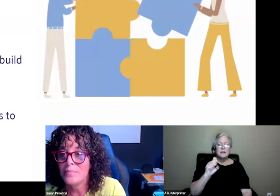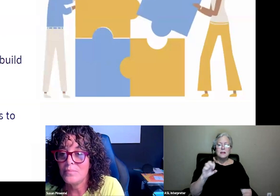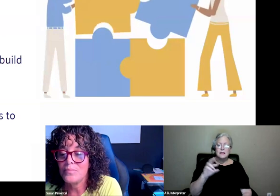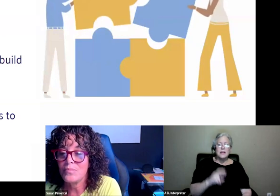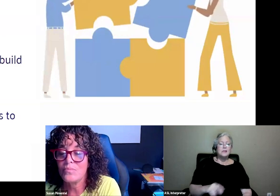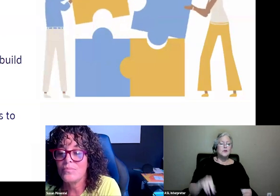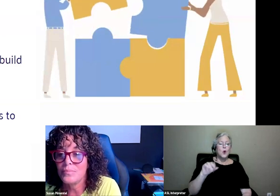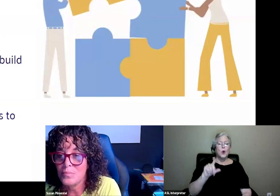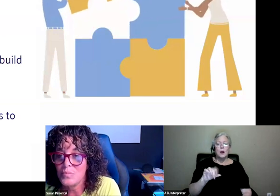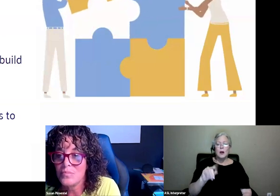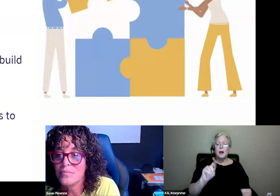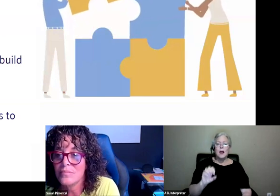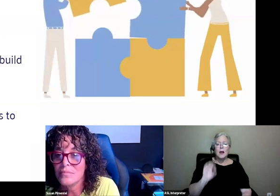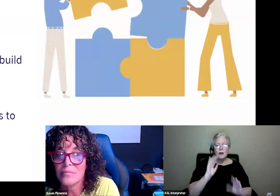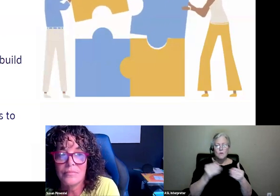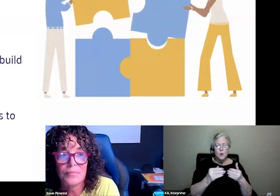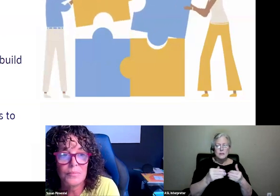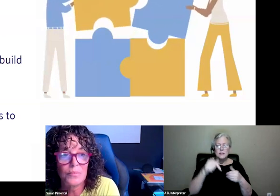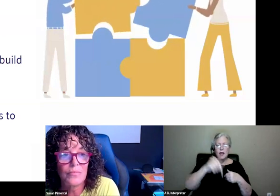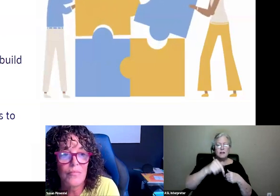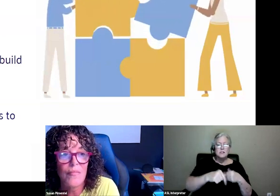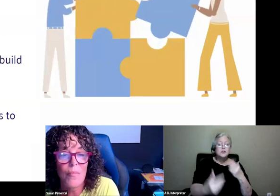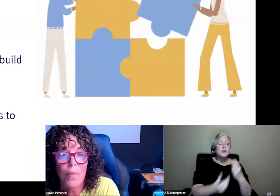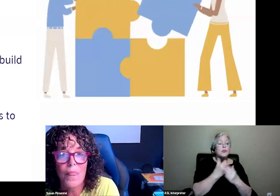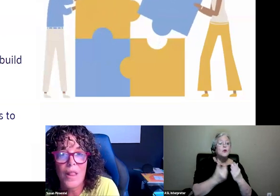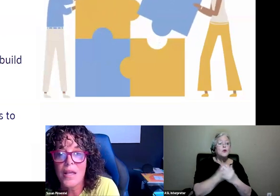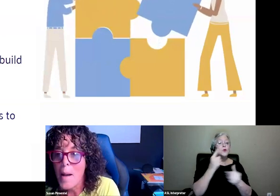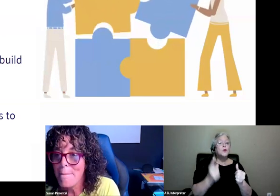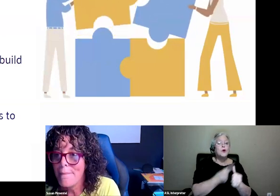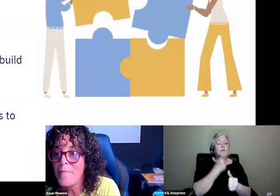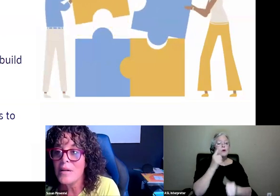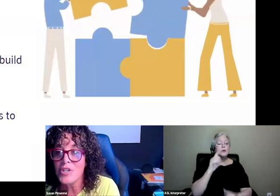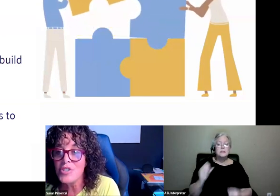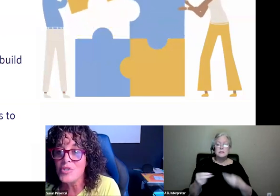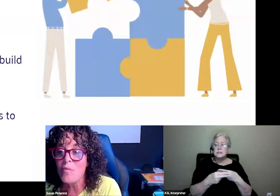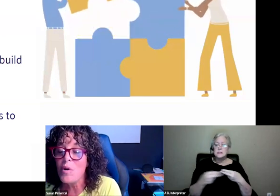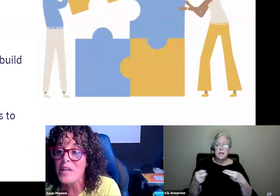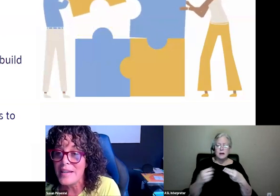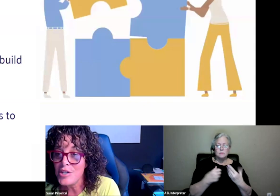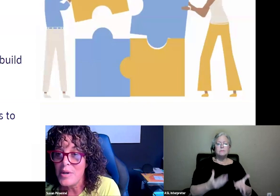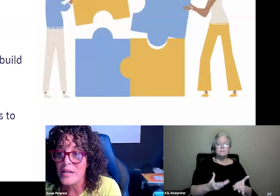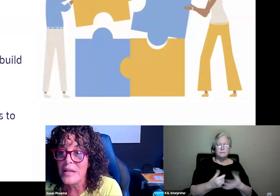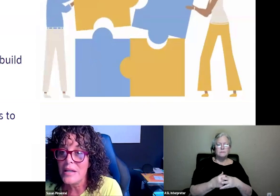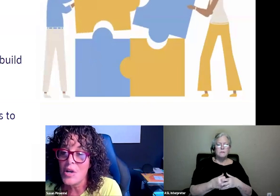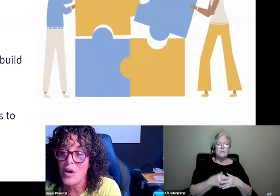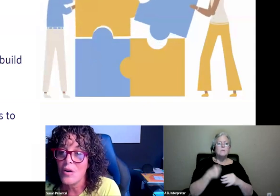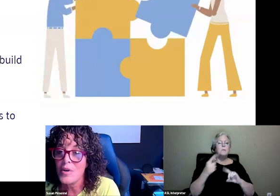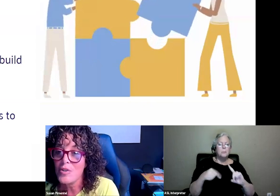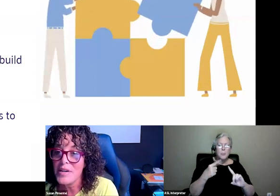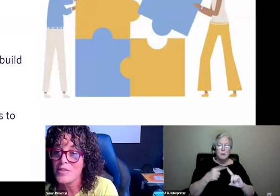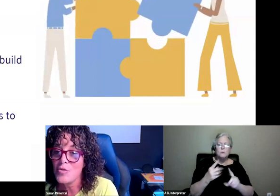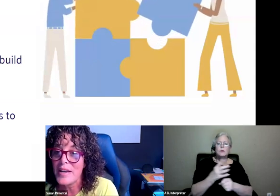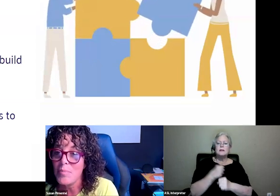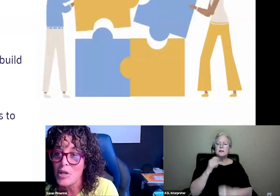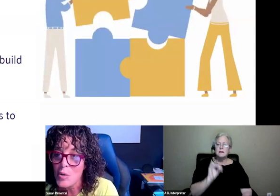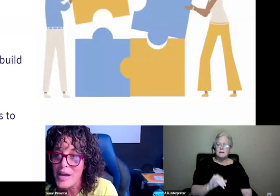This was the... This is the new first slide, right, Michael? So he's... Okay, so... Yeah. But just to say it, when we get to it, it is our... We